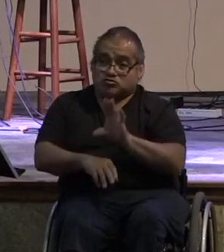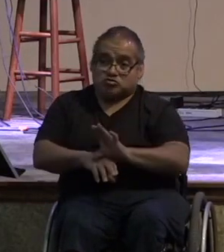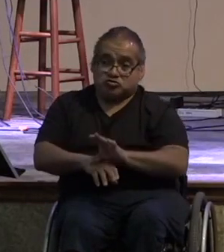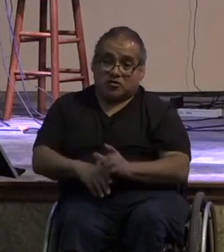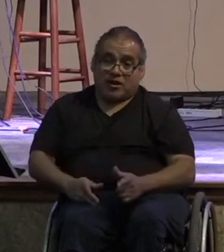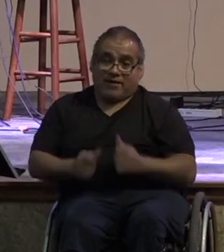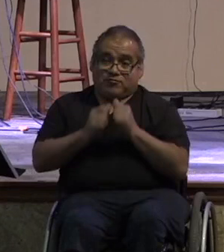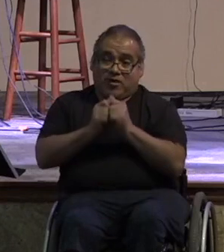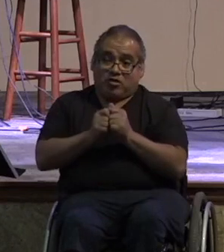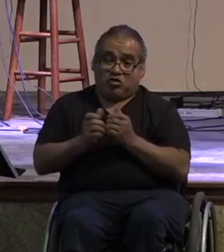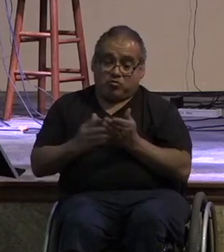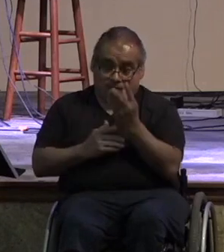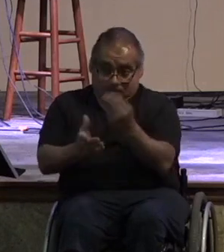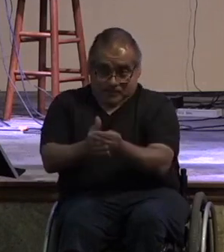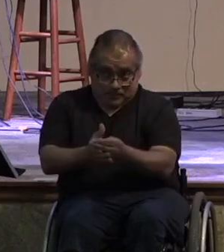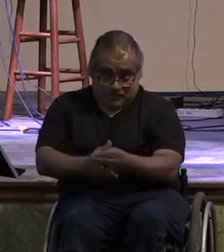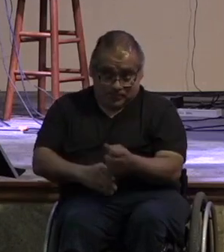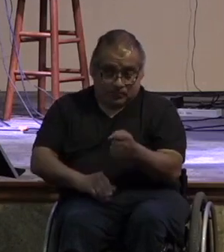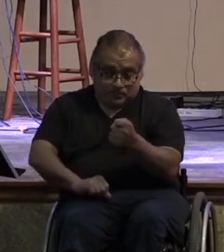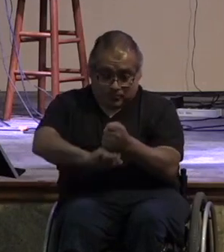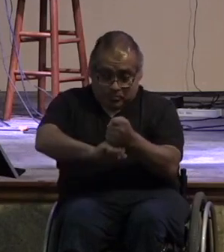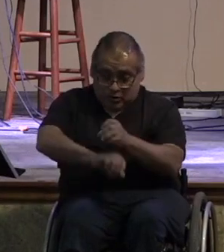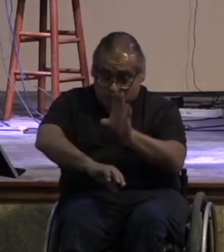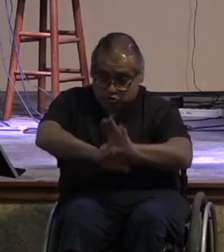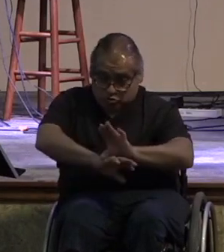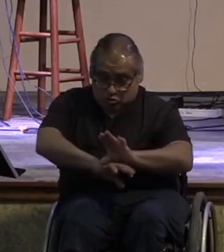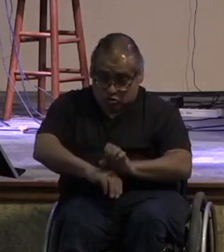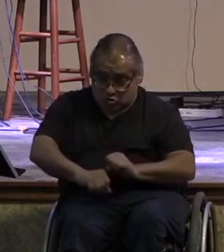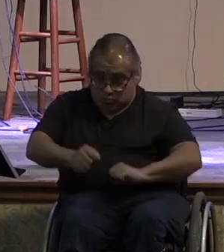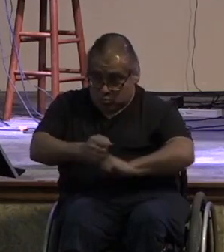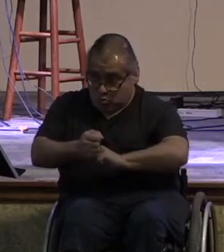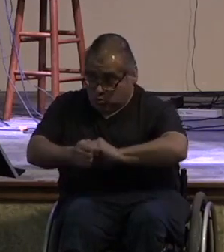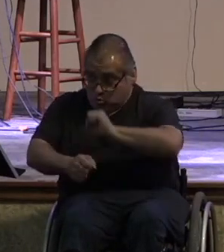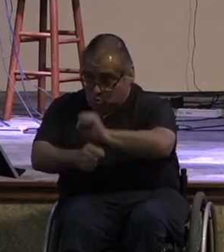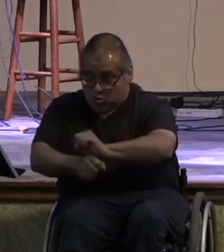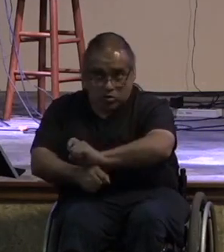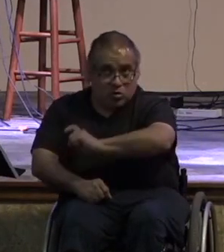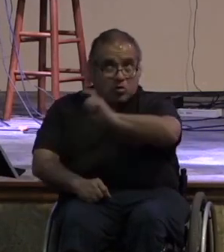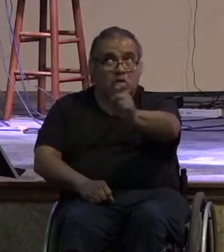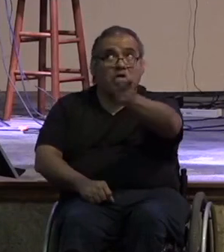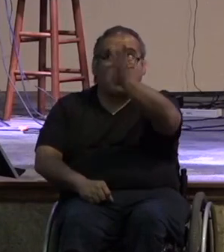of the church through stewardship we edify the church support our mission and glorify god